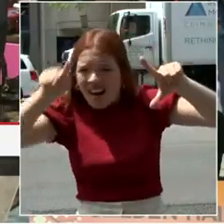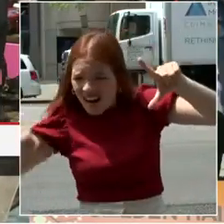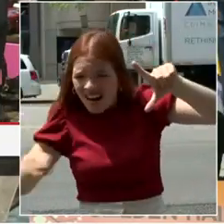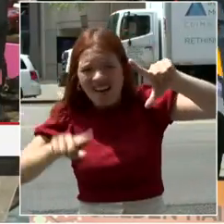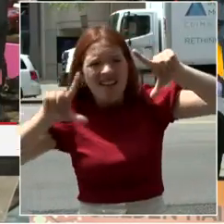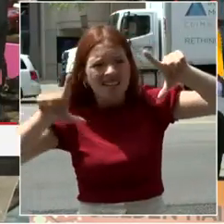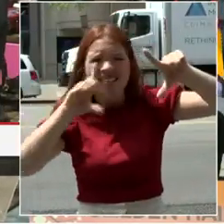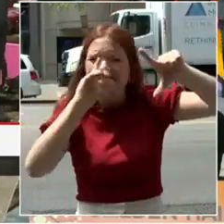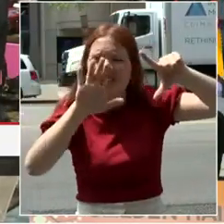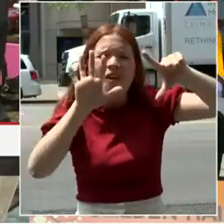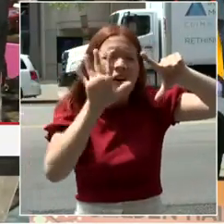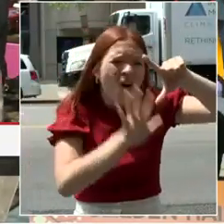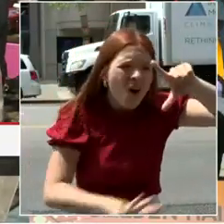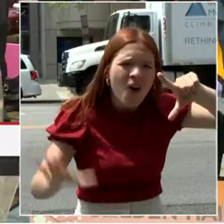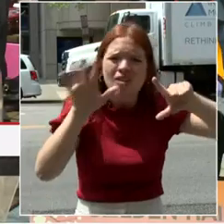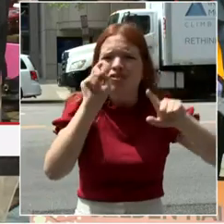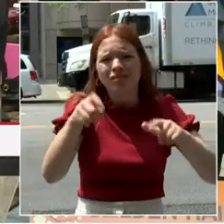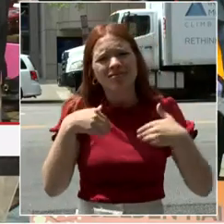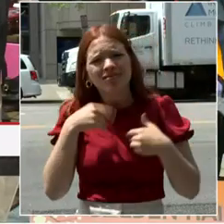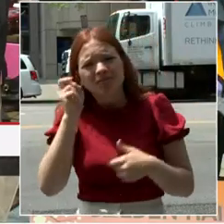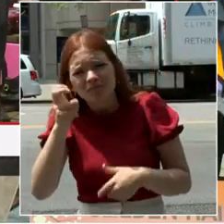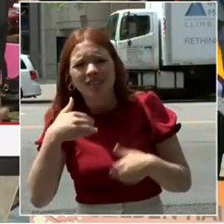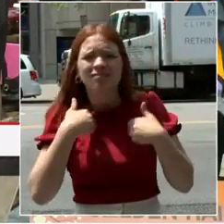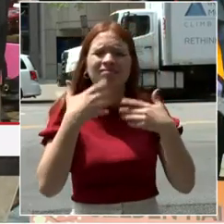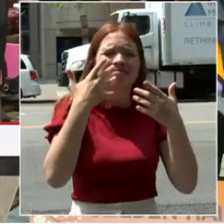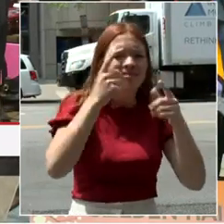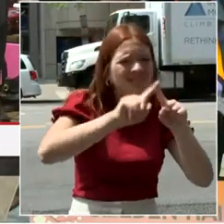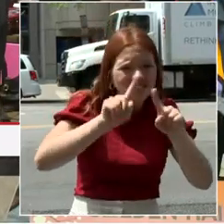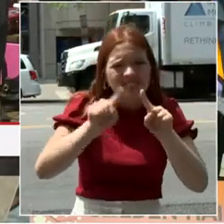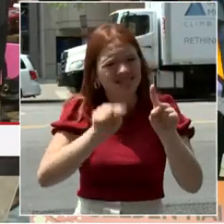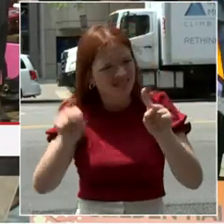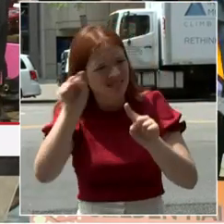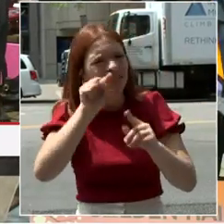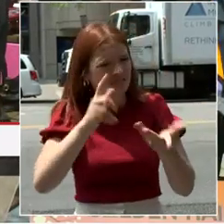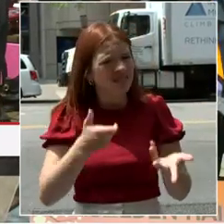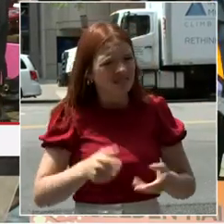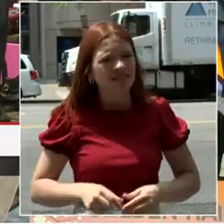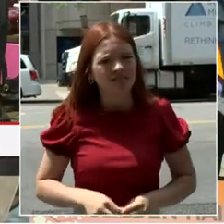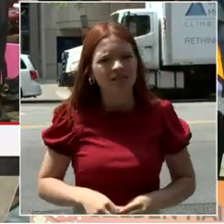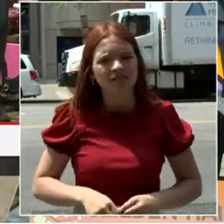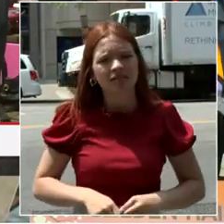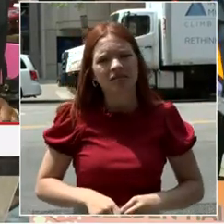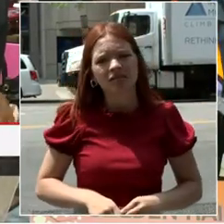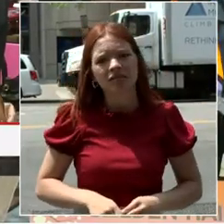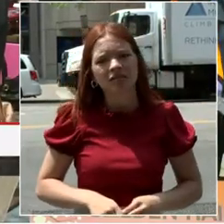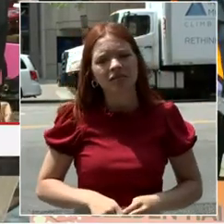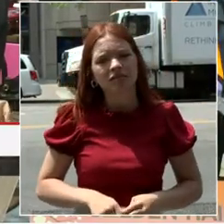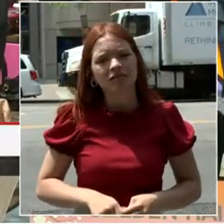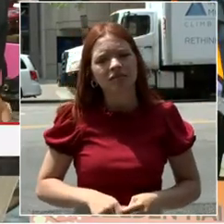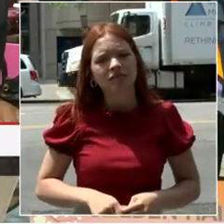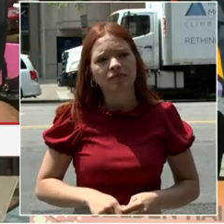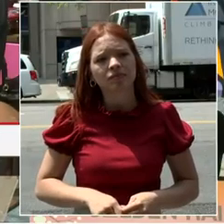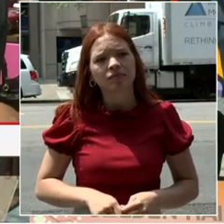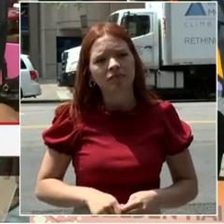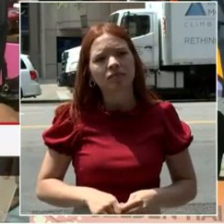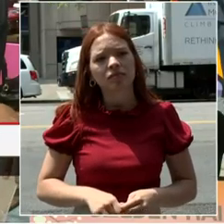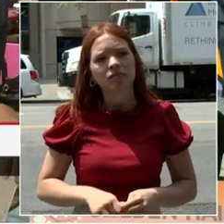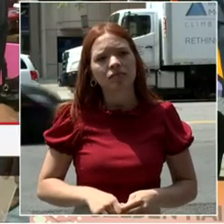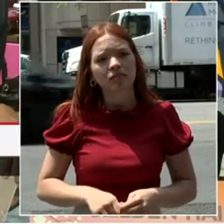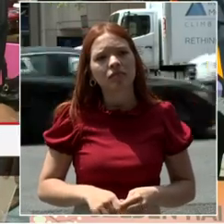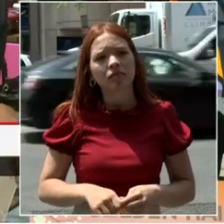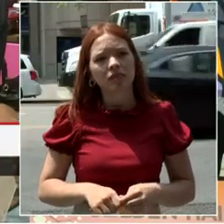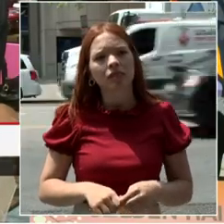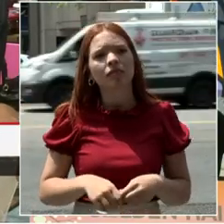focuses on in terms of working with different partners. I think what you everyone has to realize